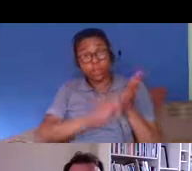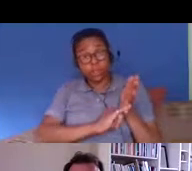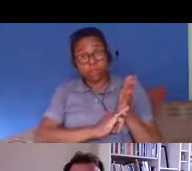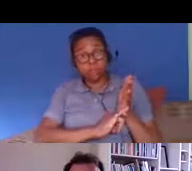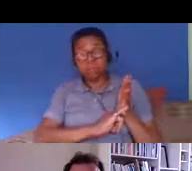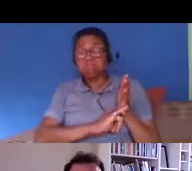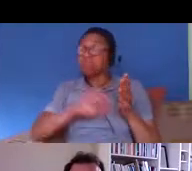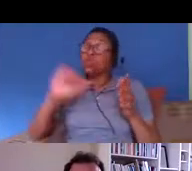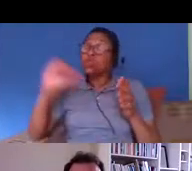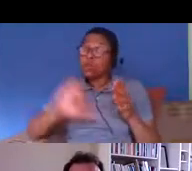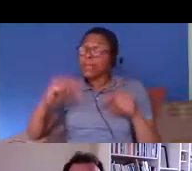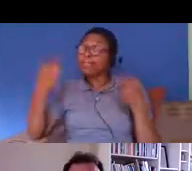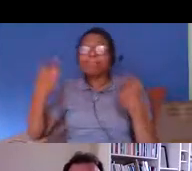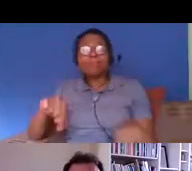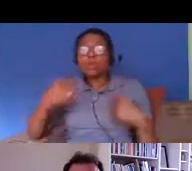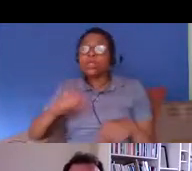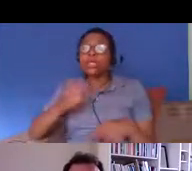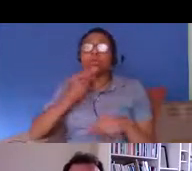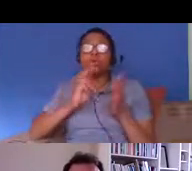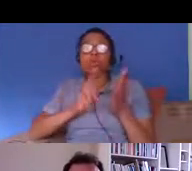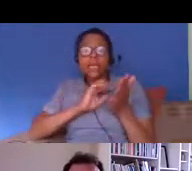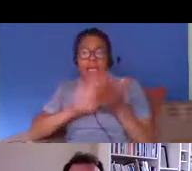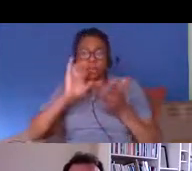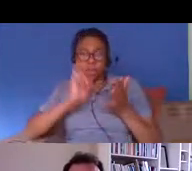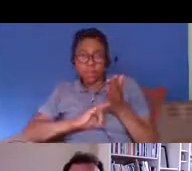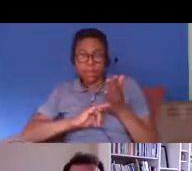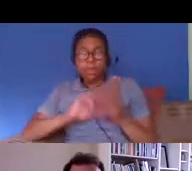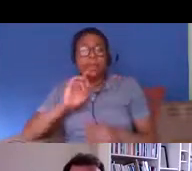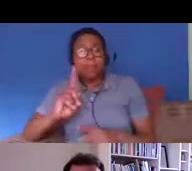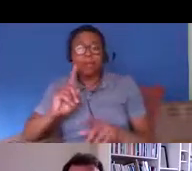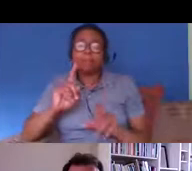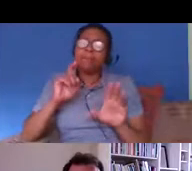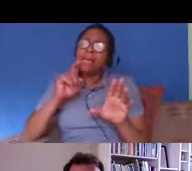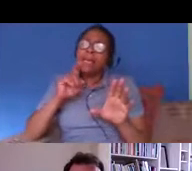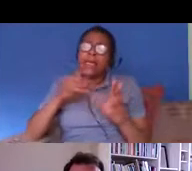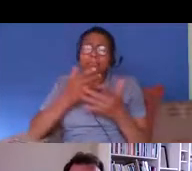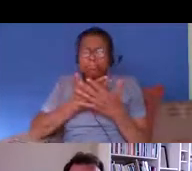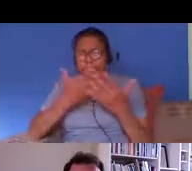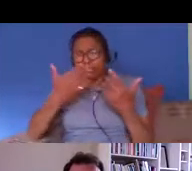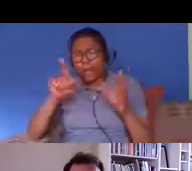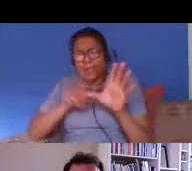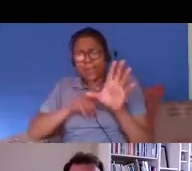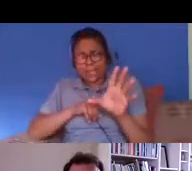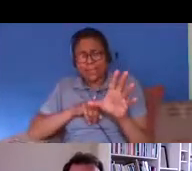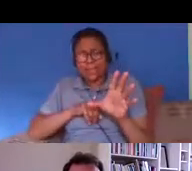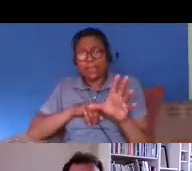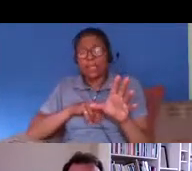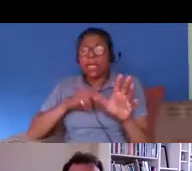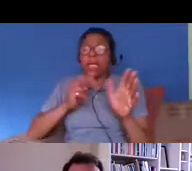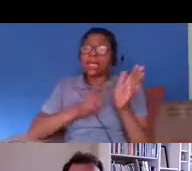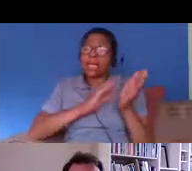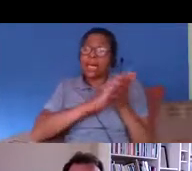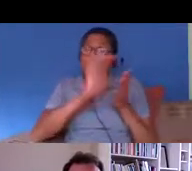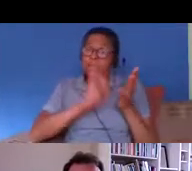it took years and years for government to try and get serious about that and to introduce um genuine